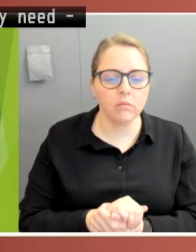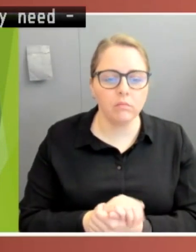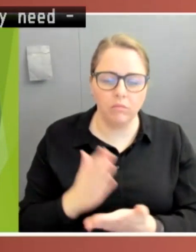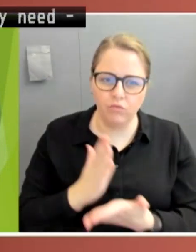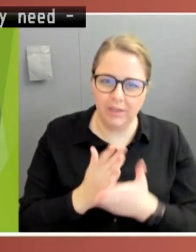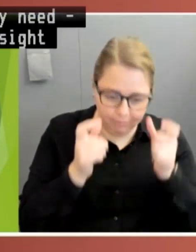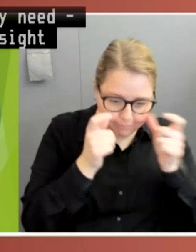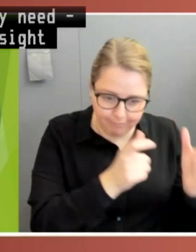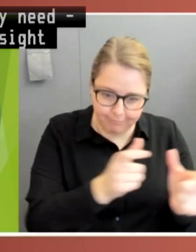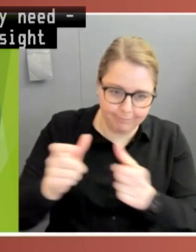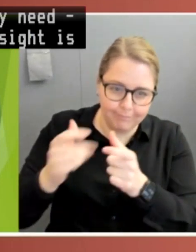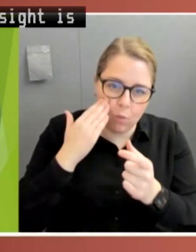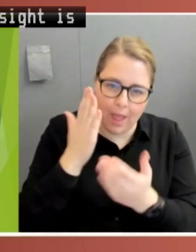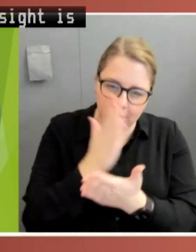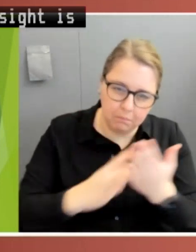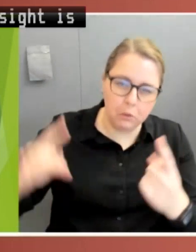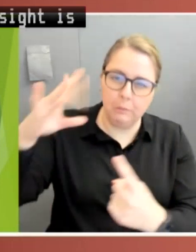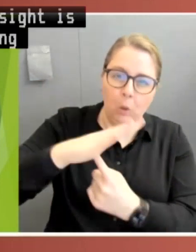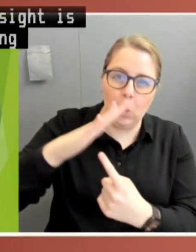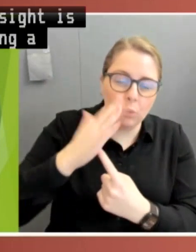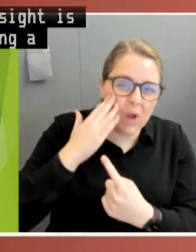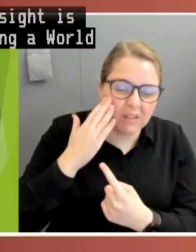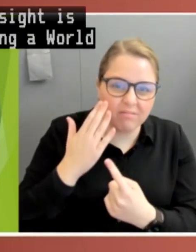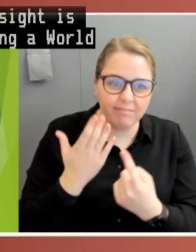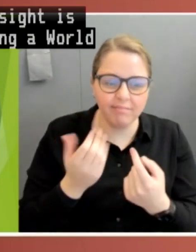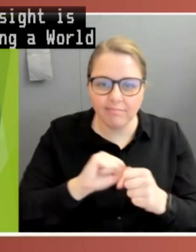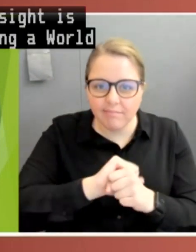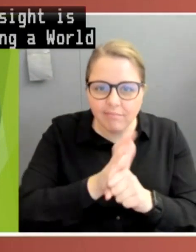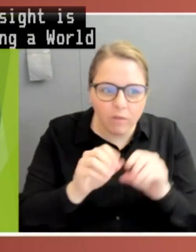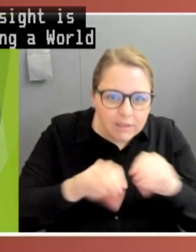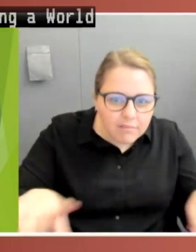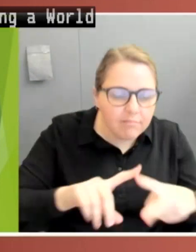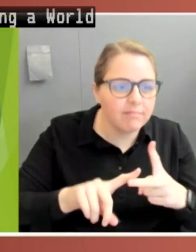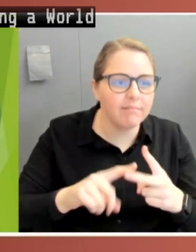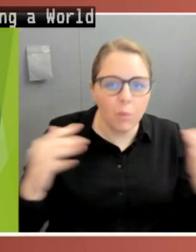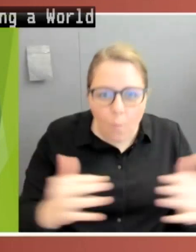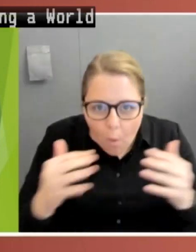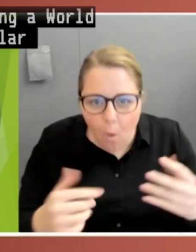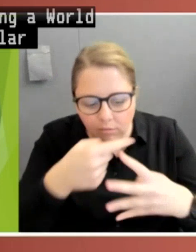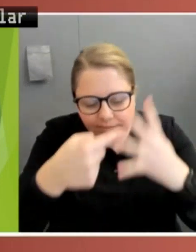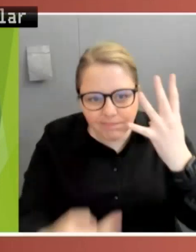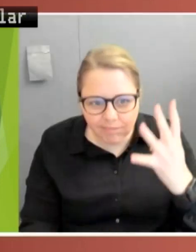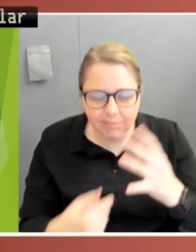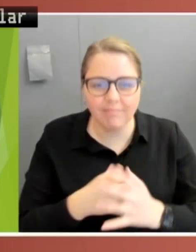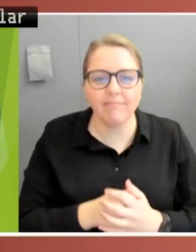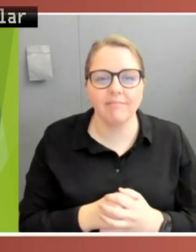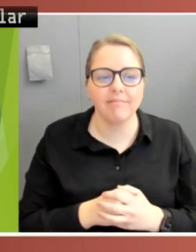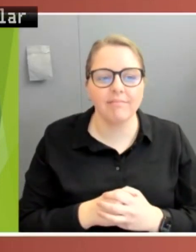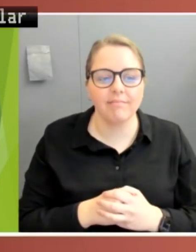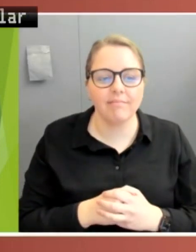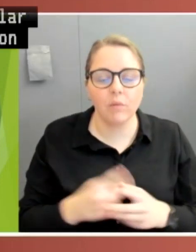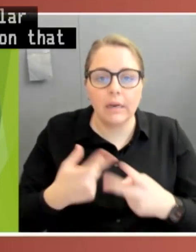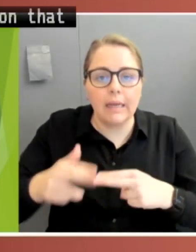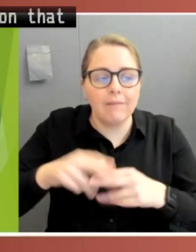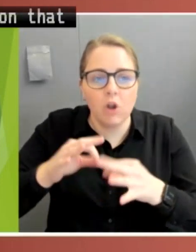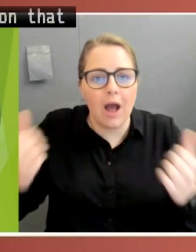during a world war, a pandemic or a similar crisis. It's for that reason that the absence of oversight often gives rise to